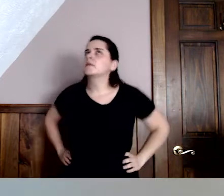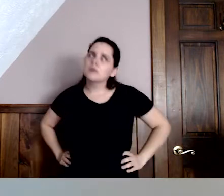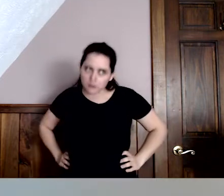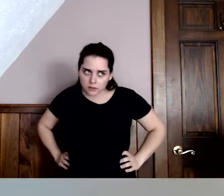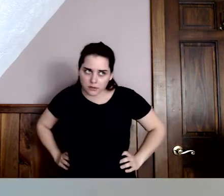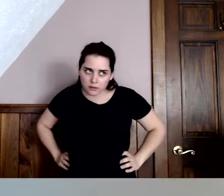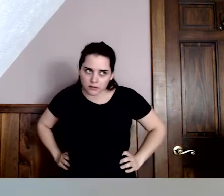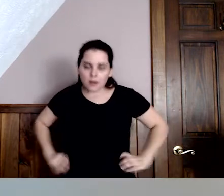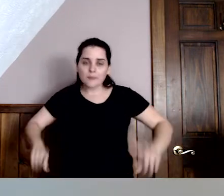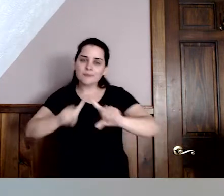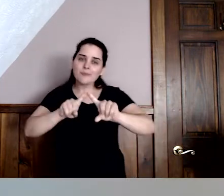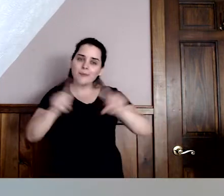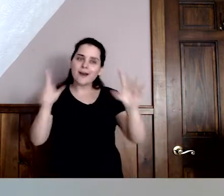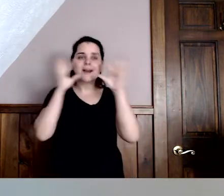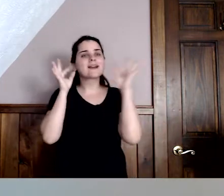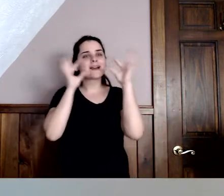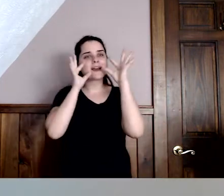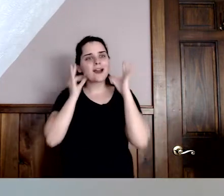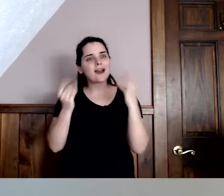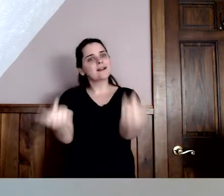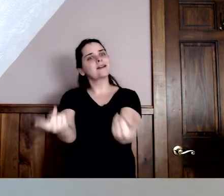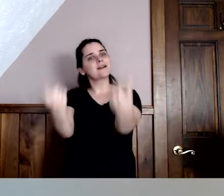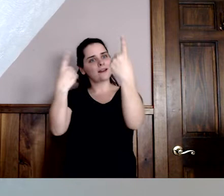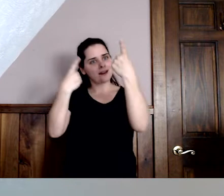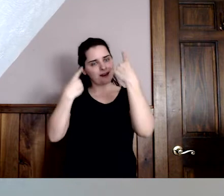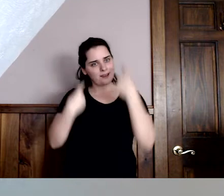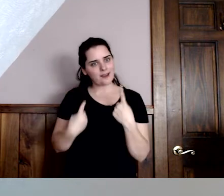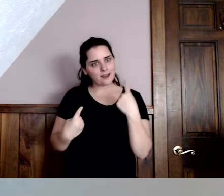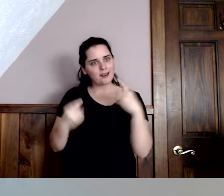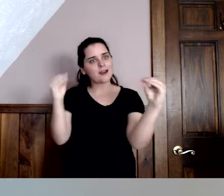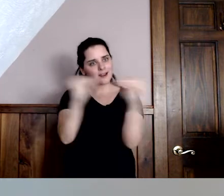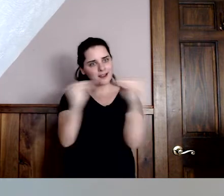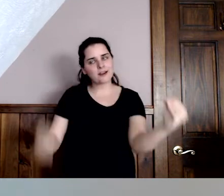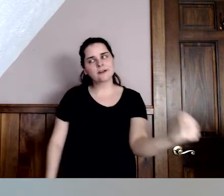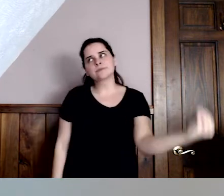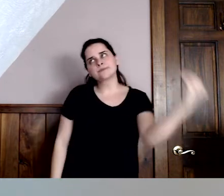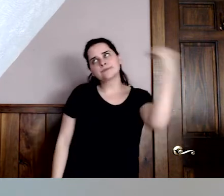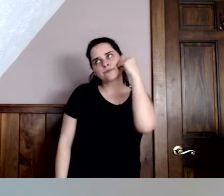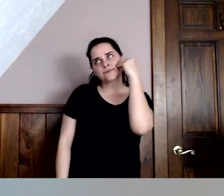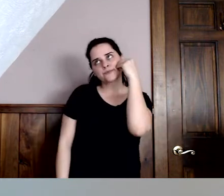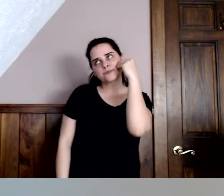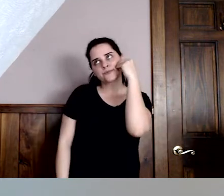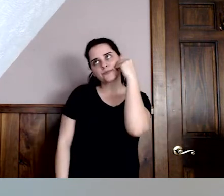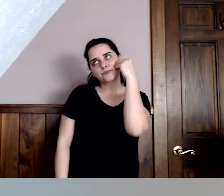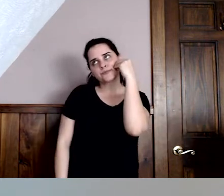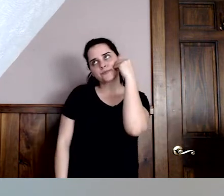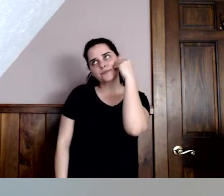Here I I said Cat, but he came and got the kiss.